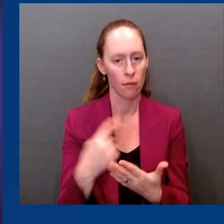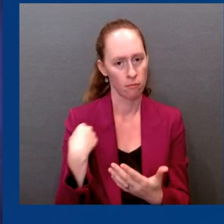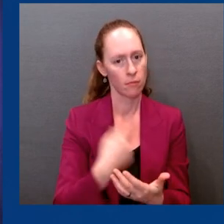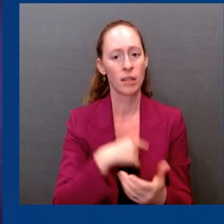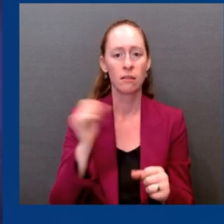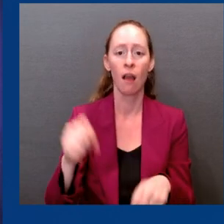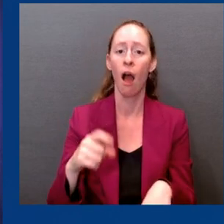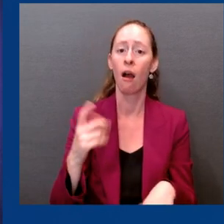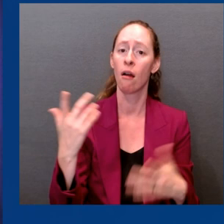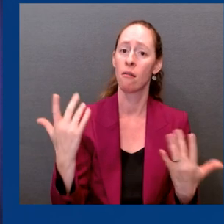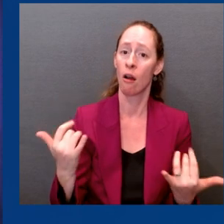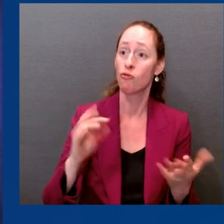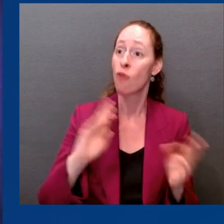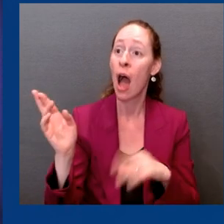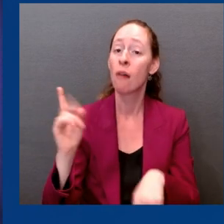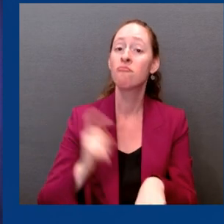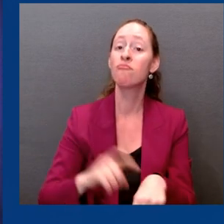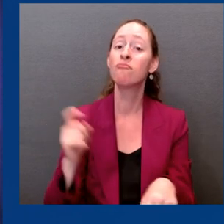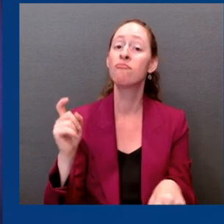Kevin.